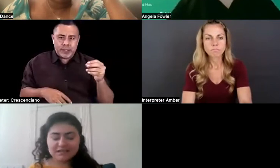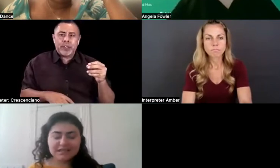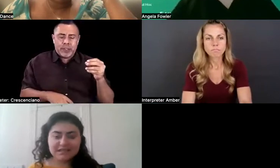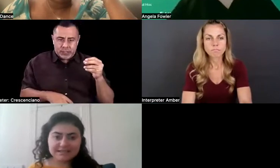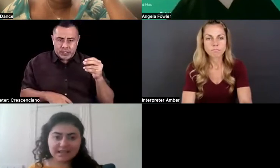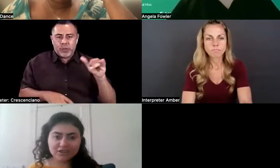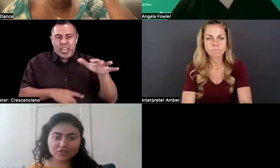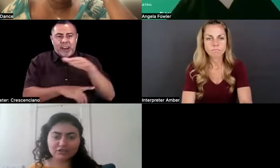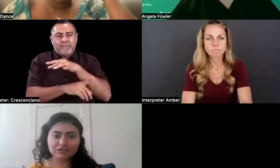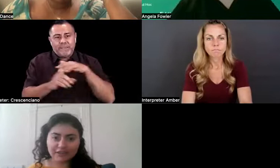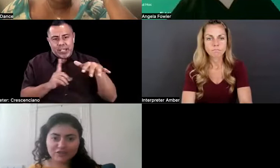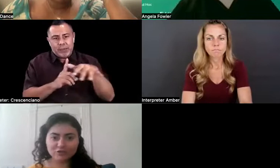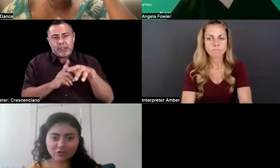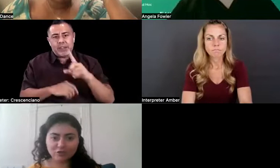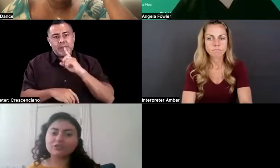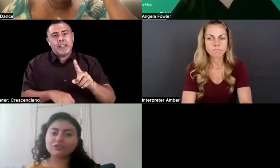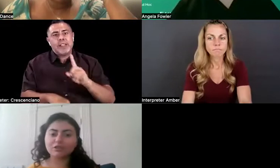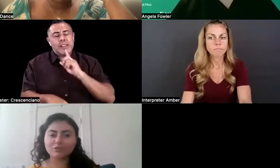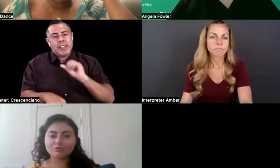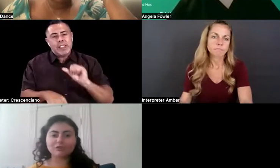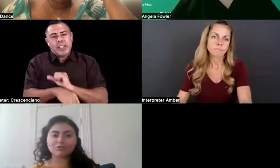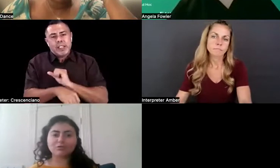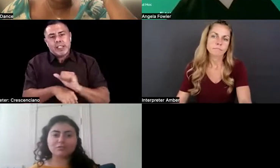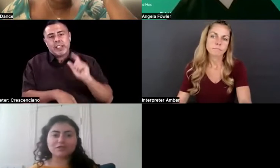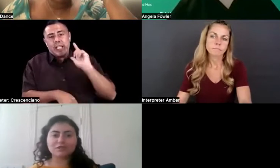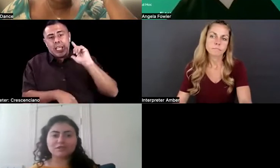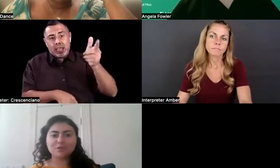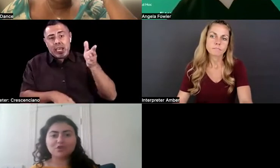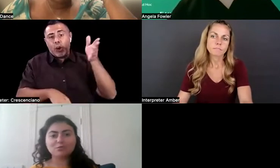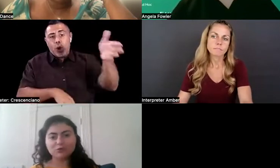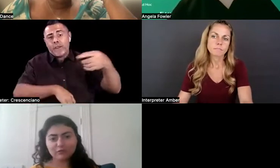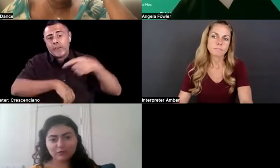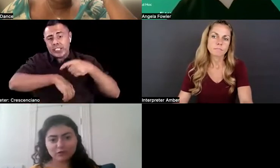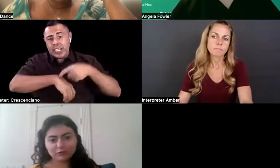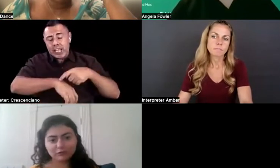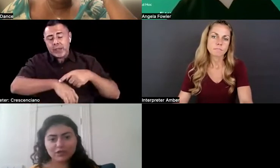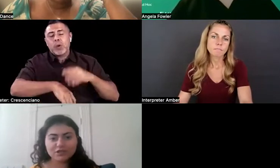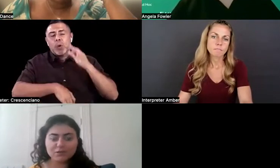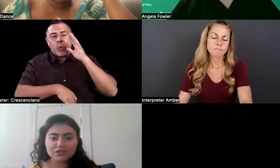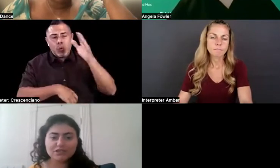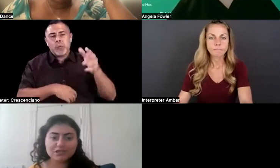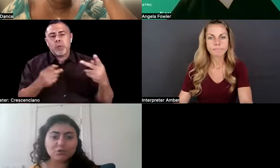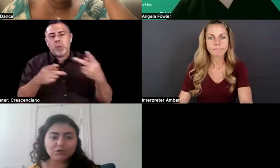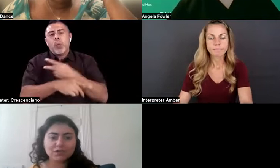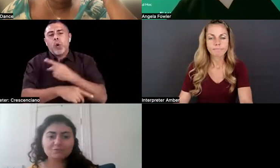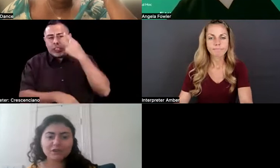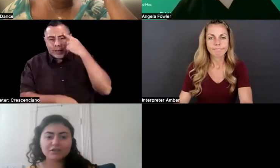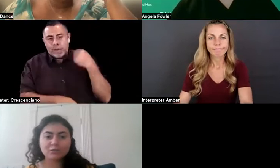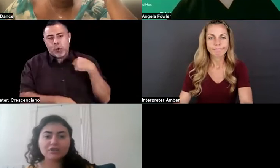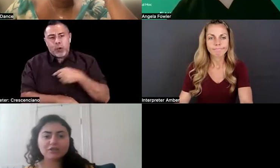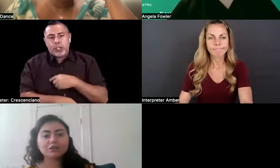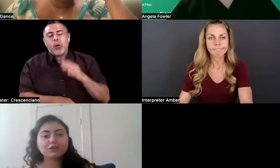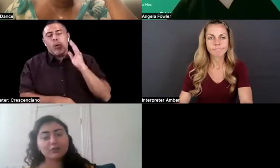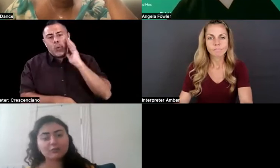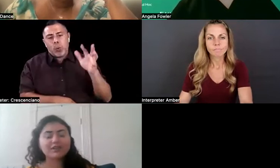is actually later on in the long run going to be much more difficult for us because it will take money